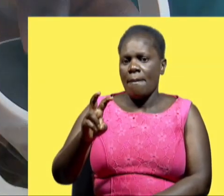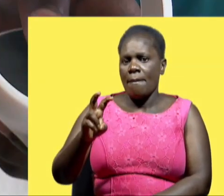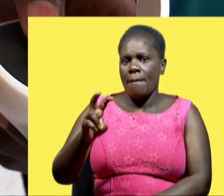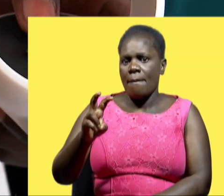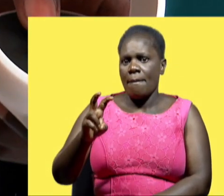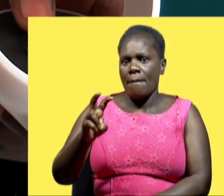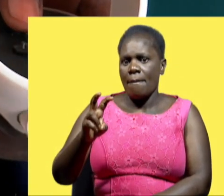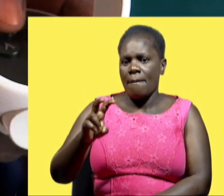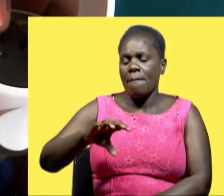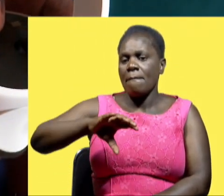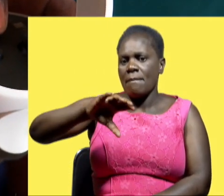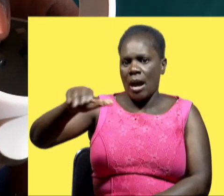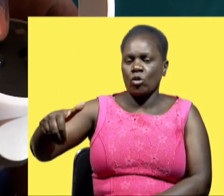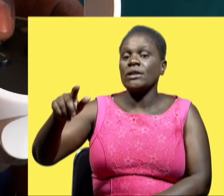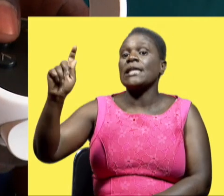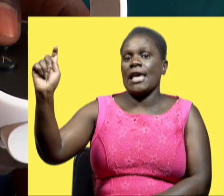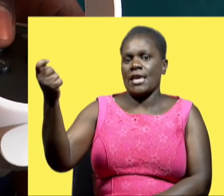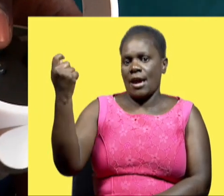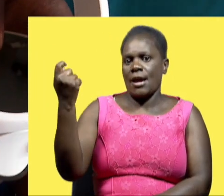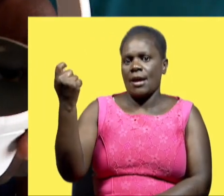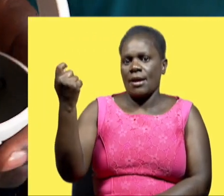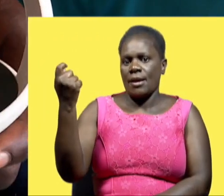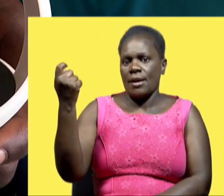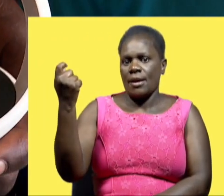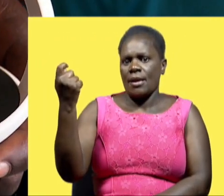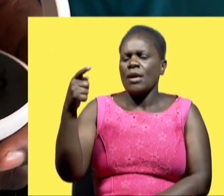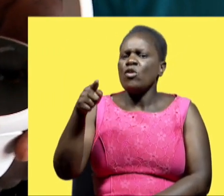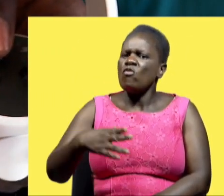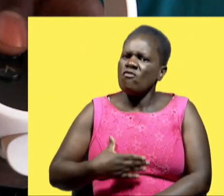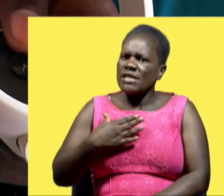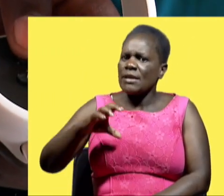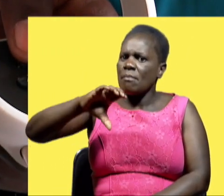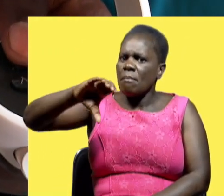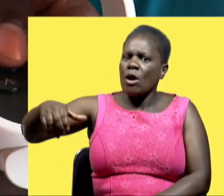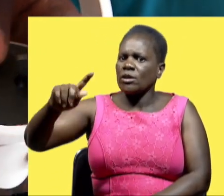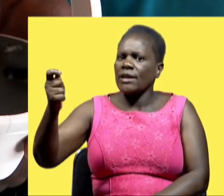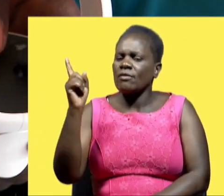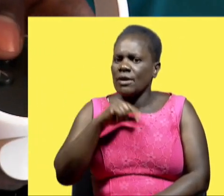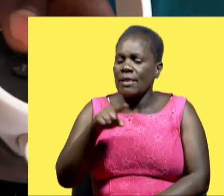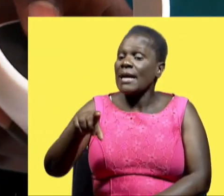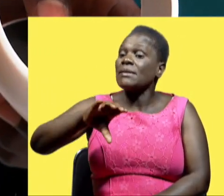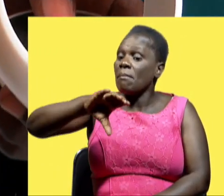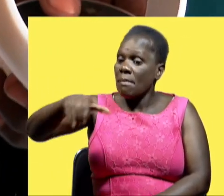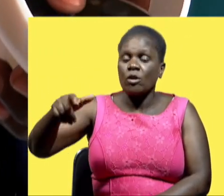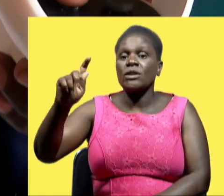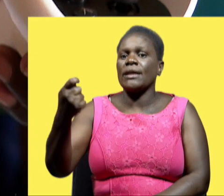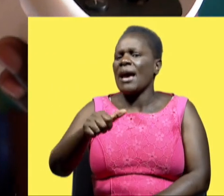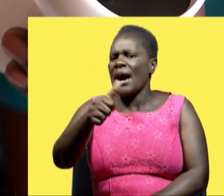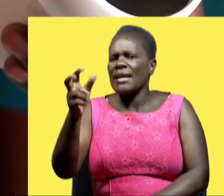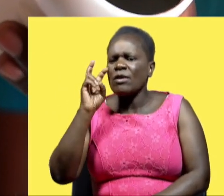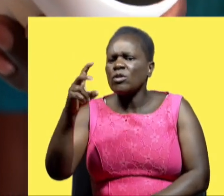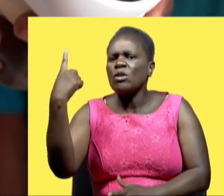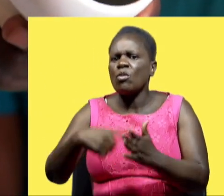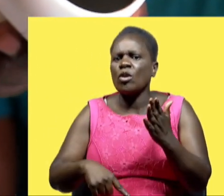it was a hill that is mount kenya okay have you ever been to mount kenya that is mount kenya whatever did